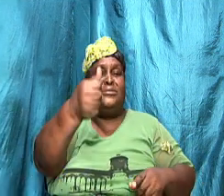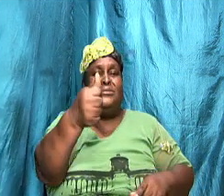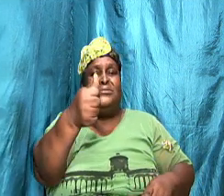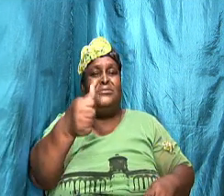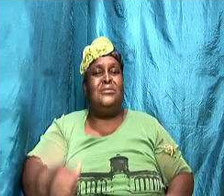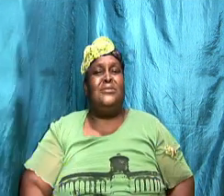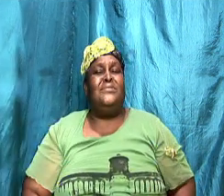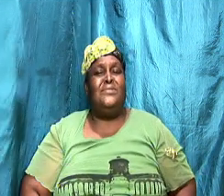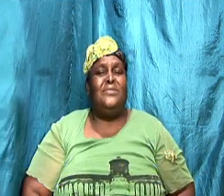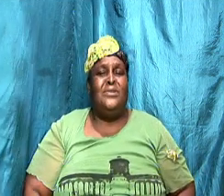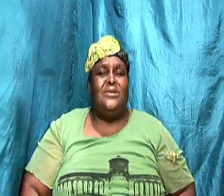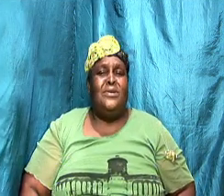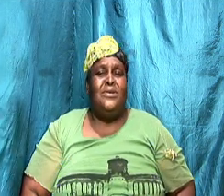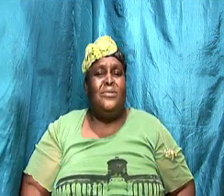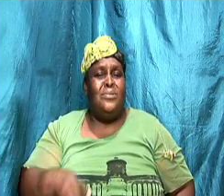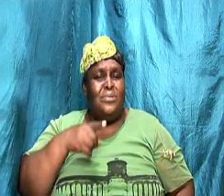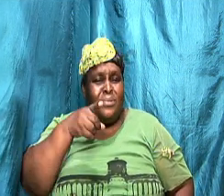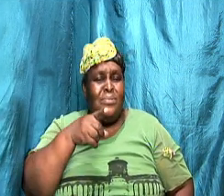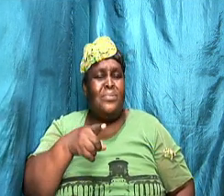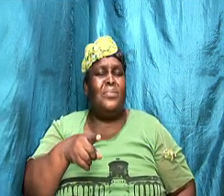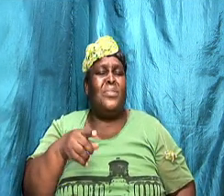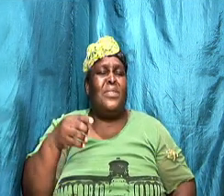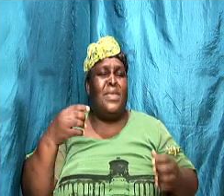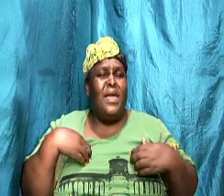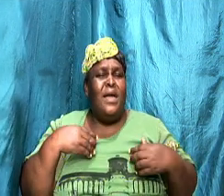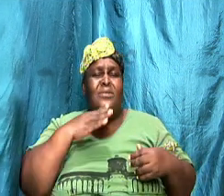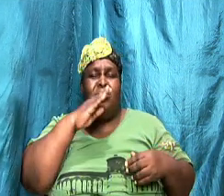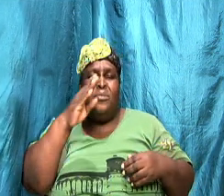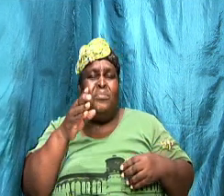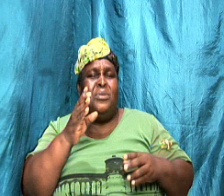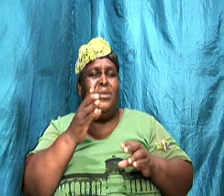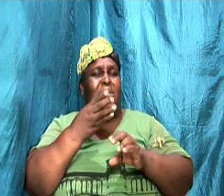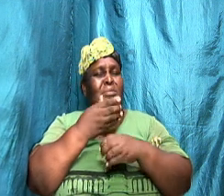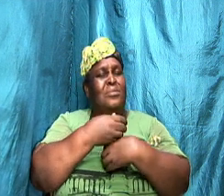but we have to find we have to be creative